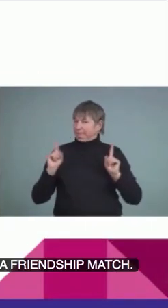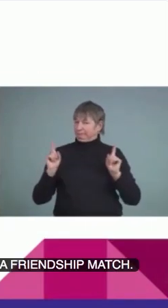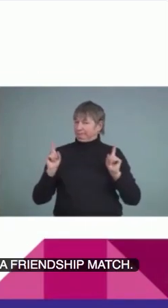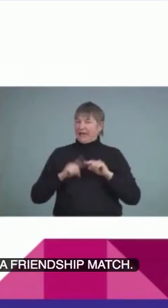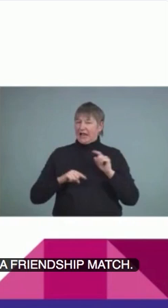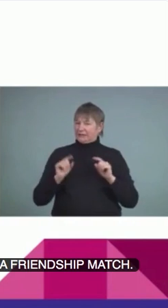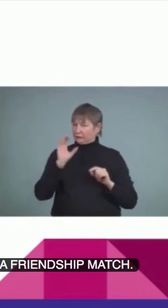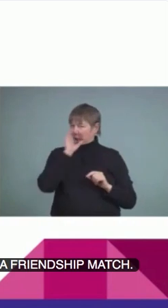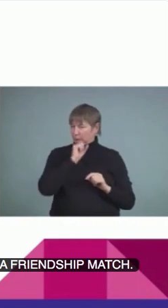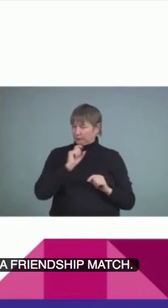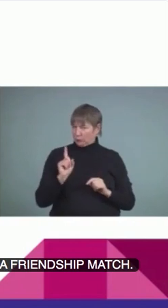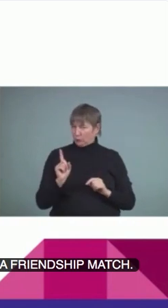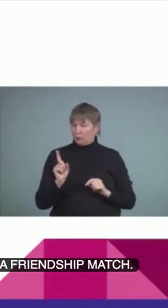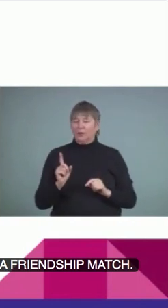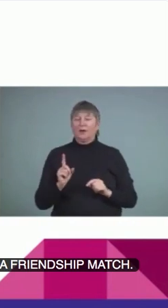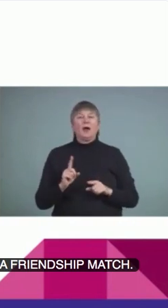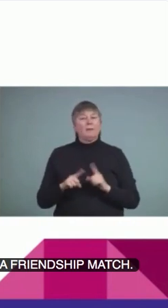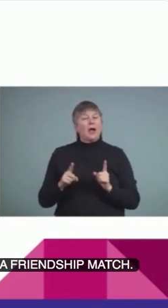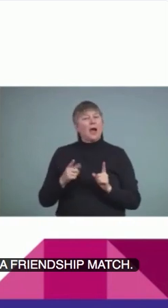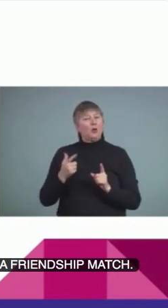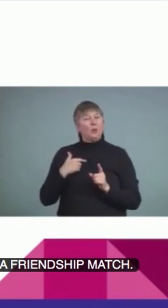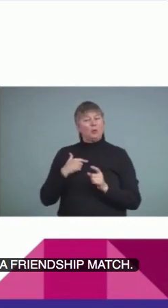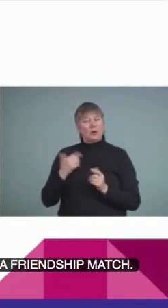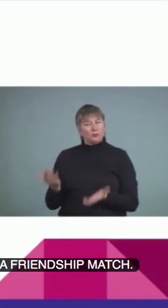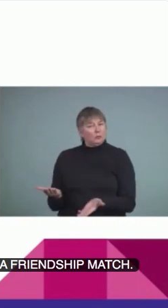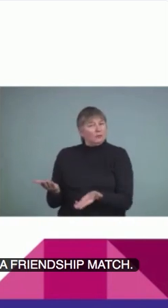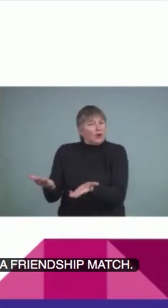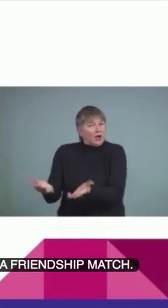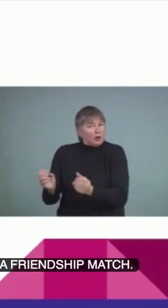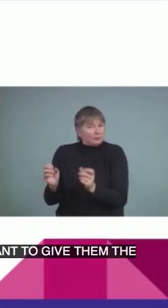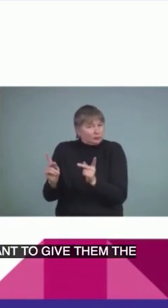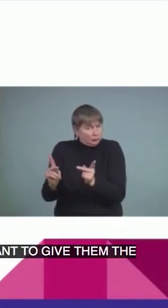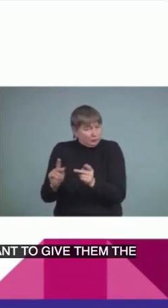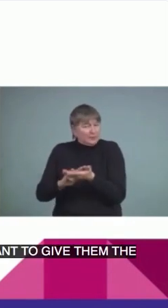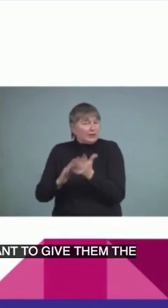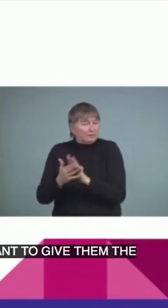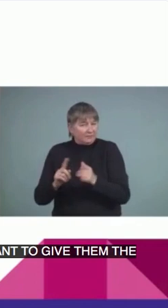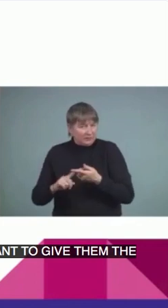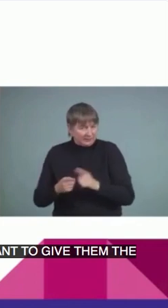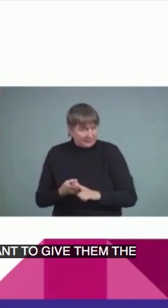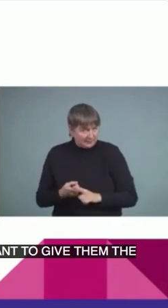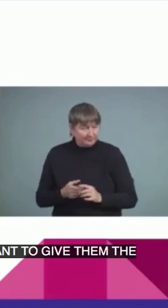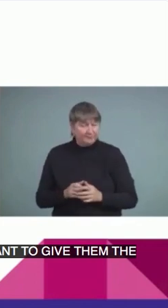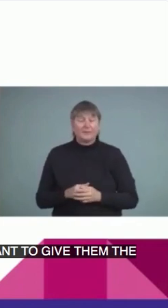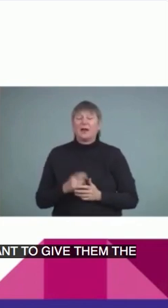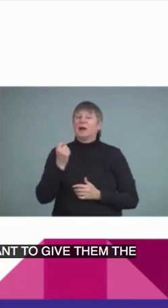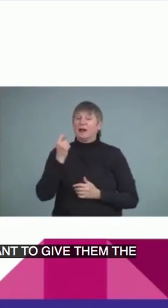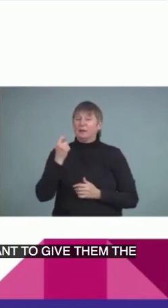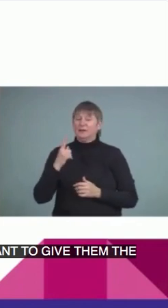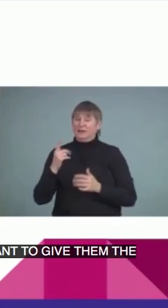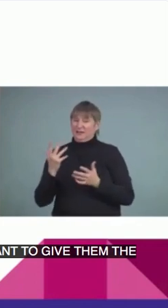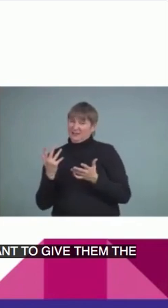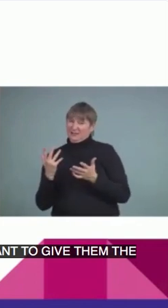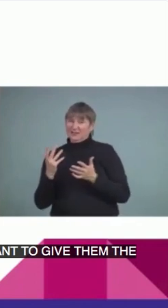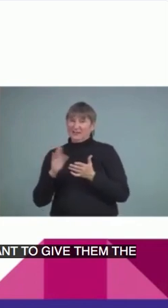but we do want to give them the opportunity, of course. But in fact, in some regions of the world, groups